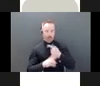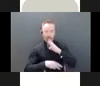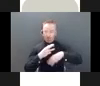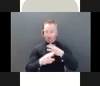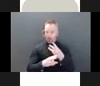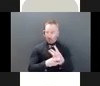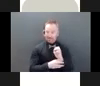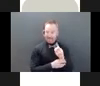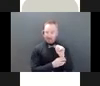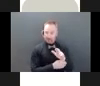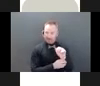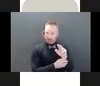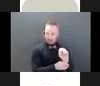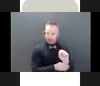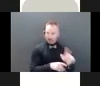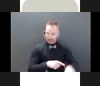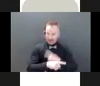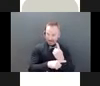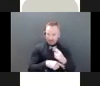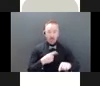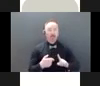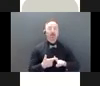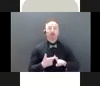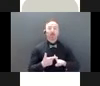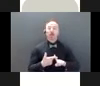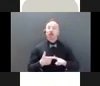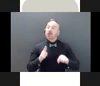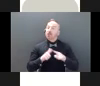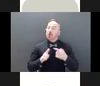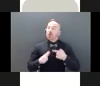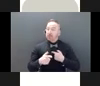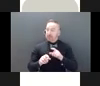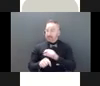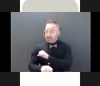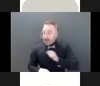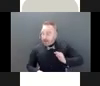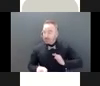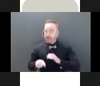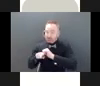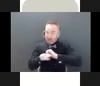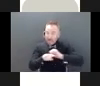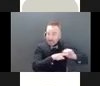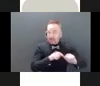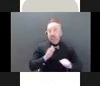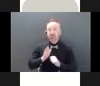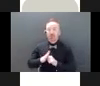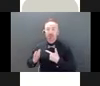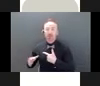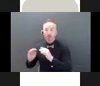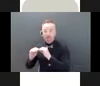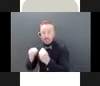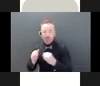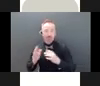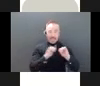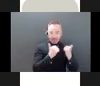We do training for frontline staff. So we will work with individual organizations and agencies to train their